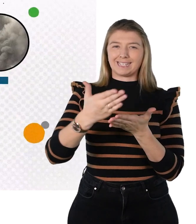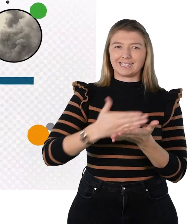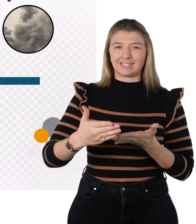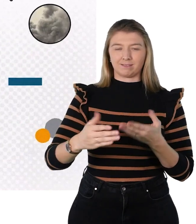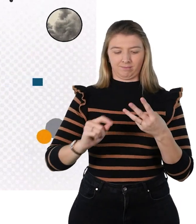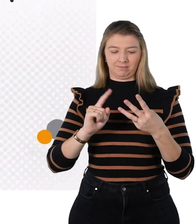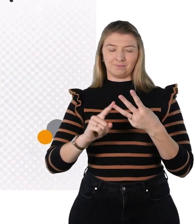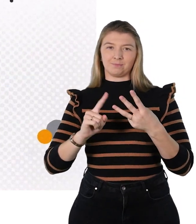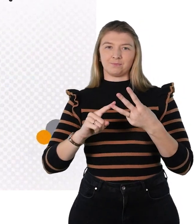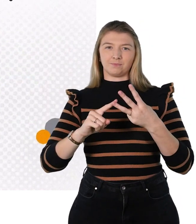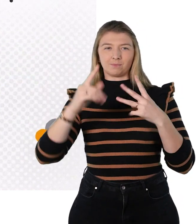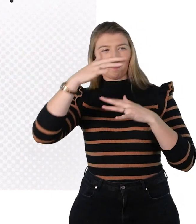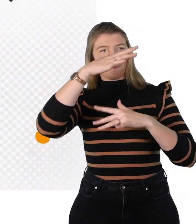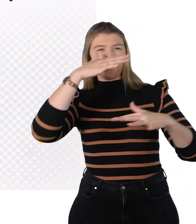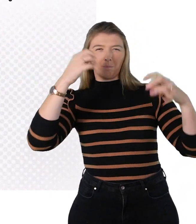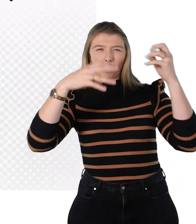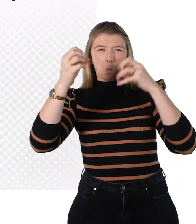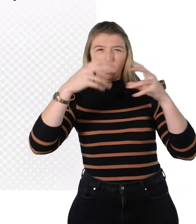cleaner air and less pollution,